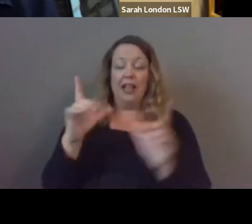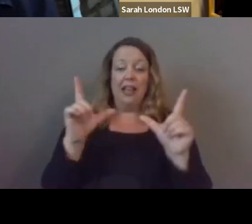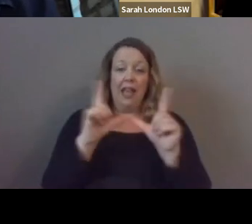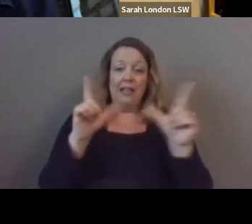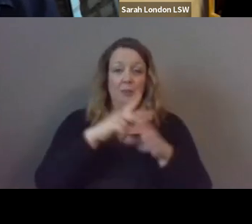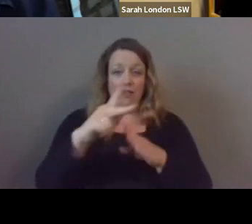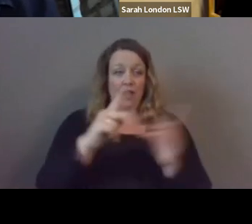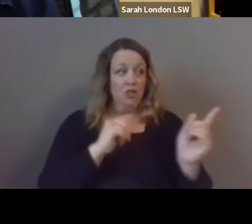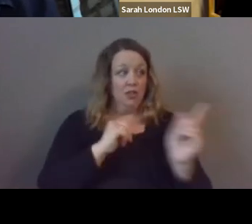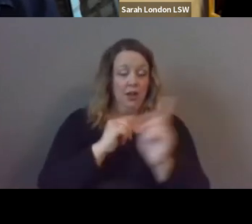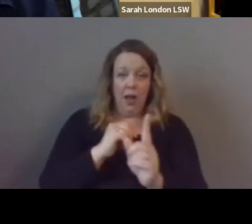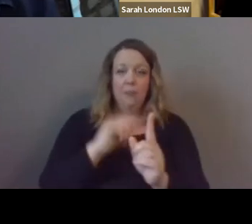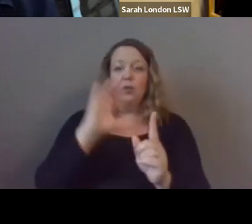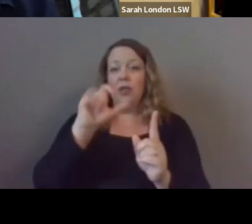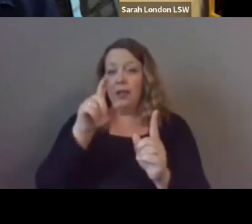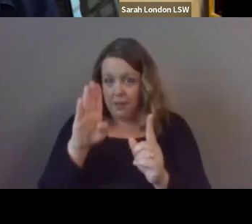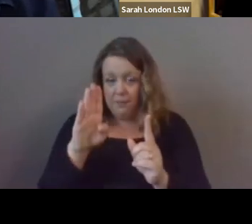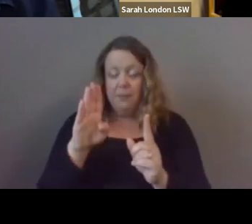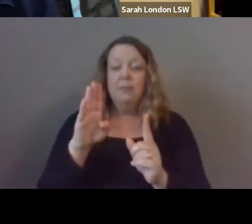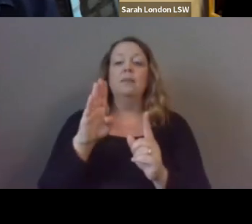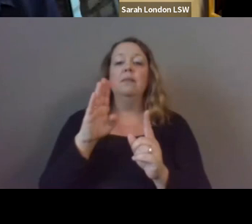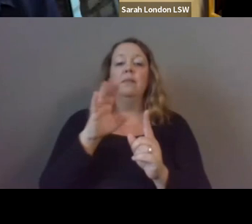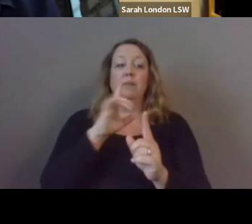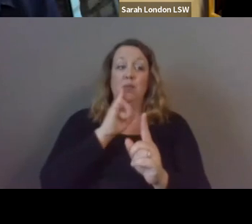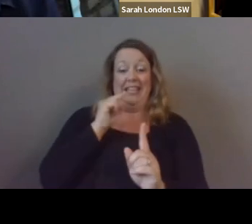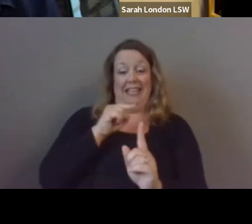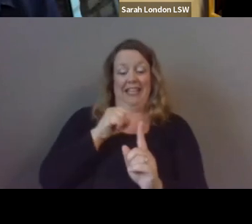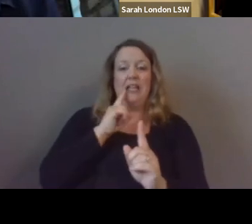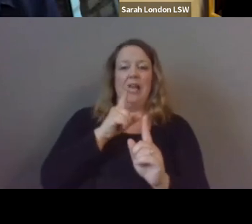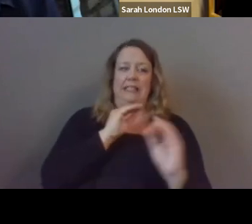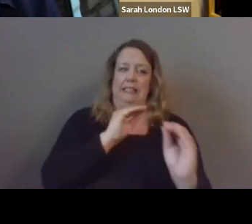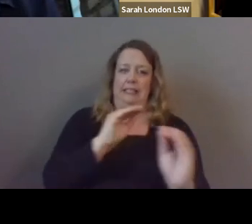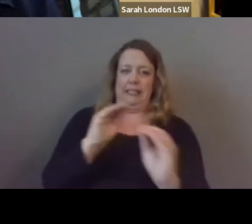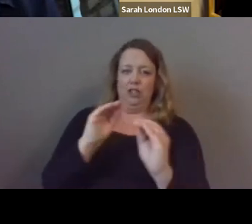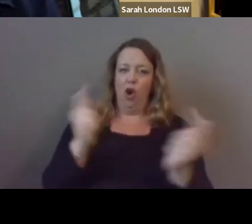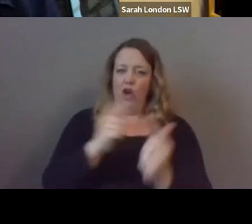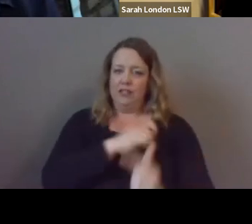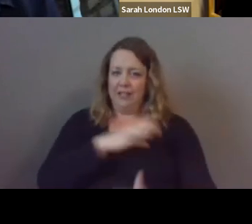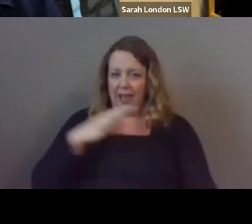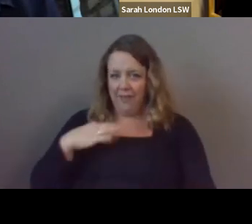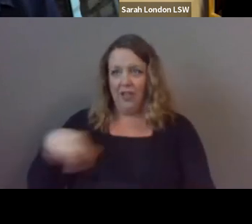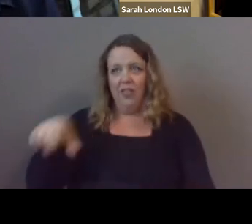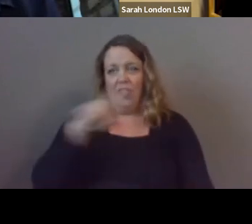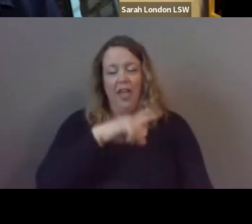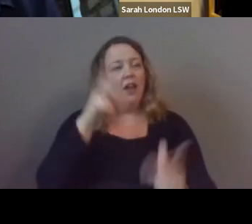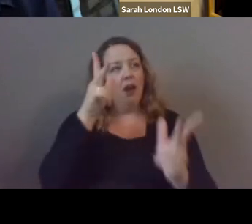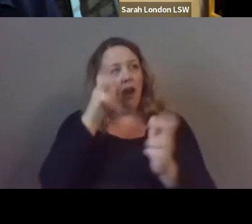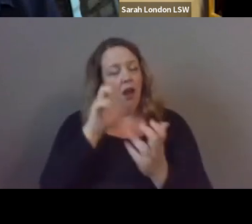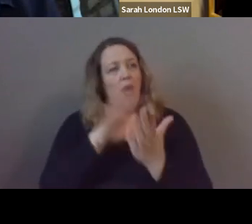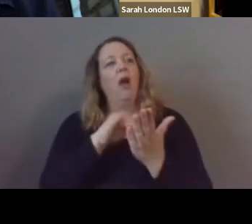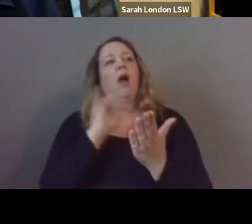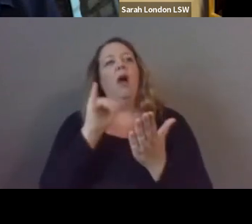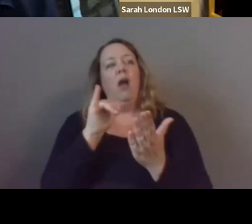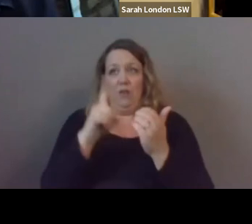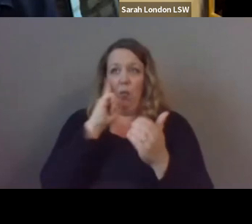into the clubhouse but really cascade teach to the entire staff so that everybody is working to support those